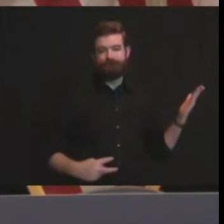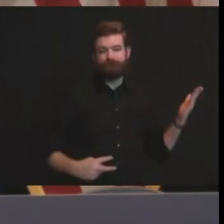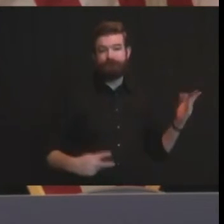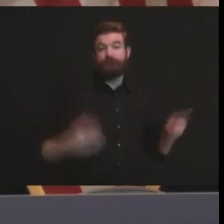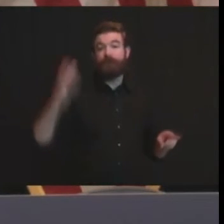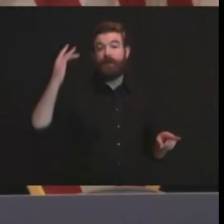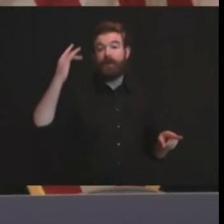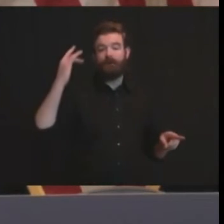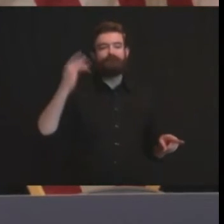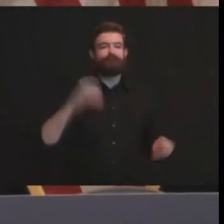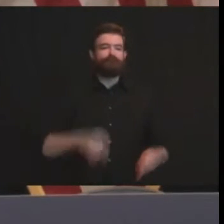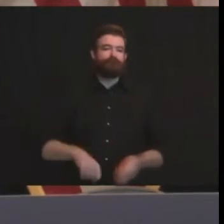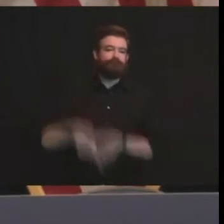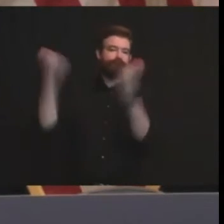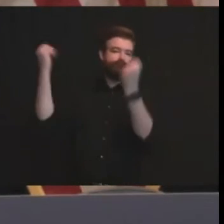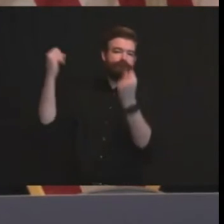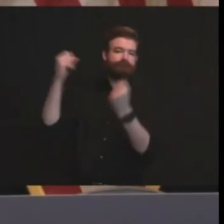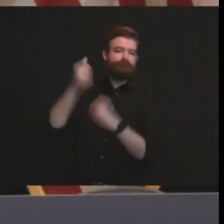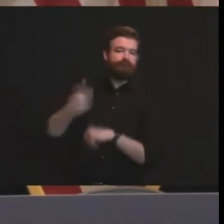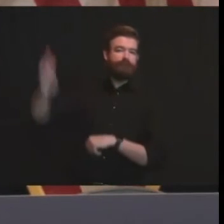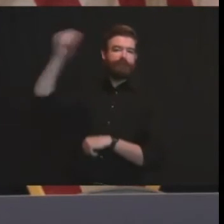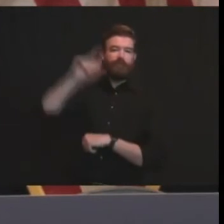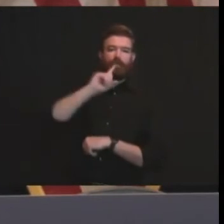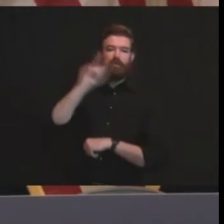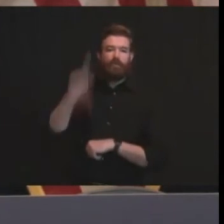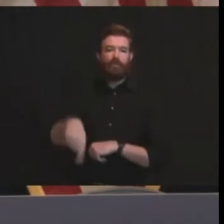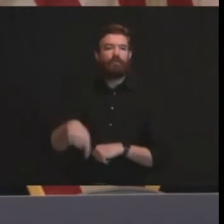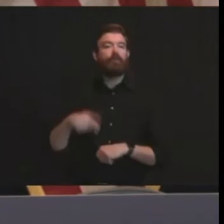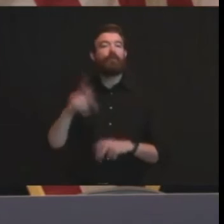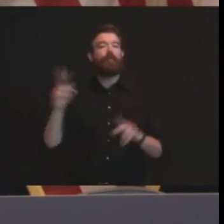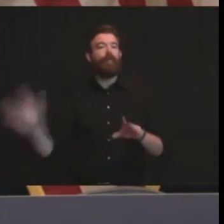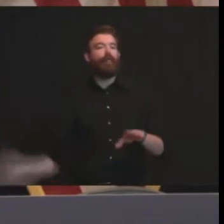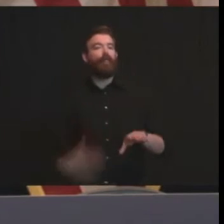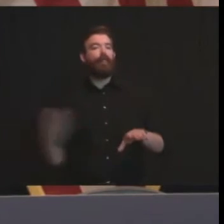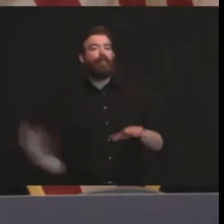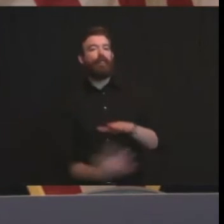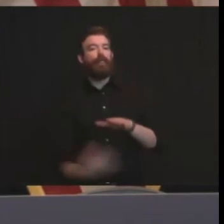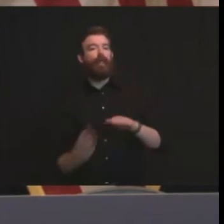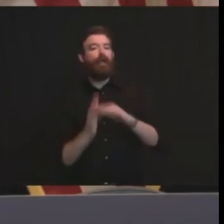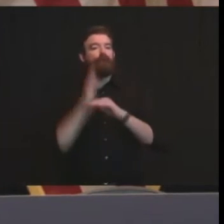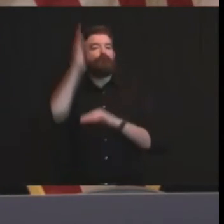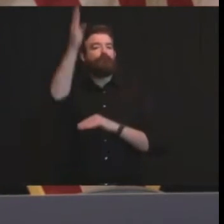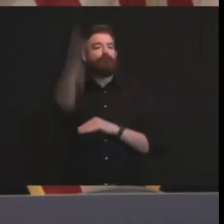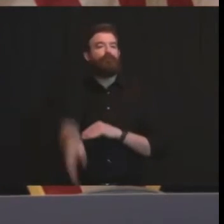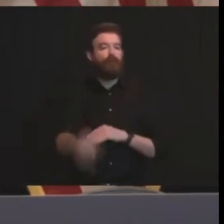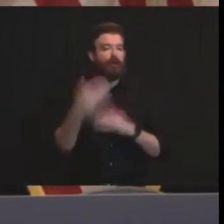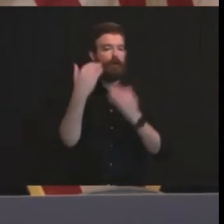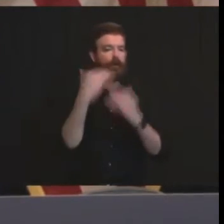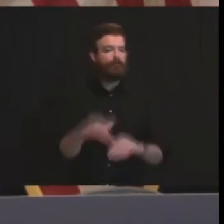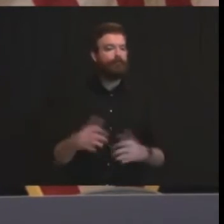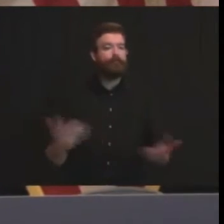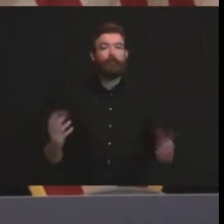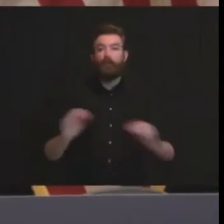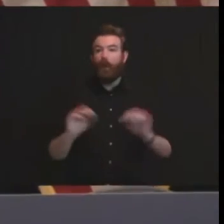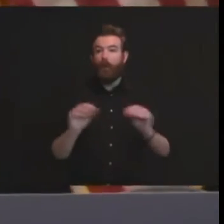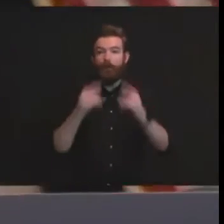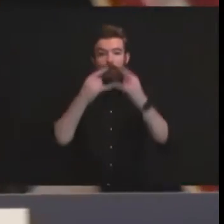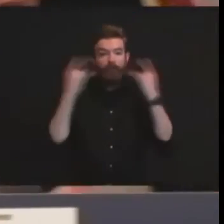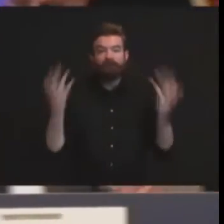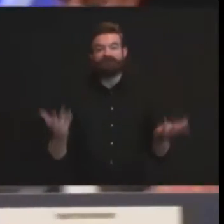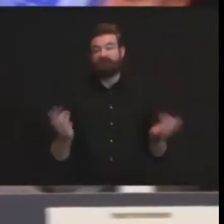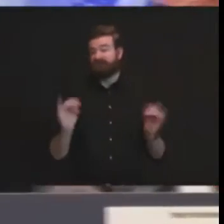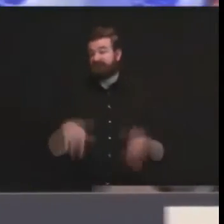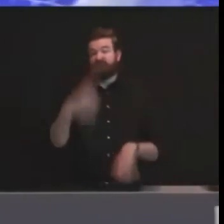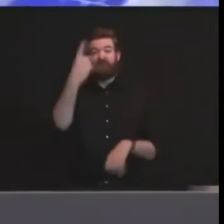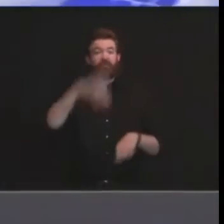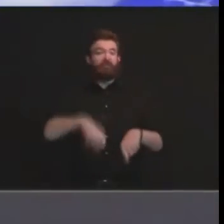concerning capacity facial coverings uh and no social distancing that's all i have governor pat thank you and thank